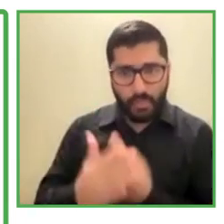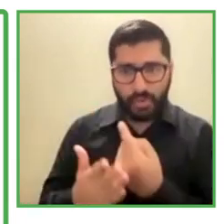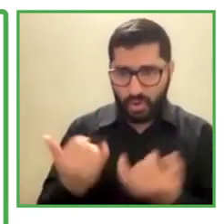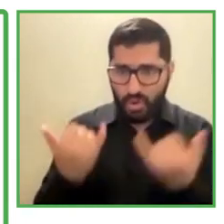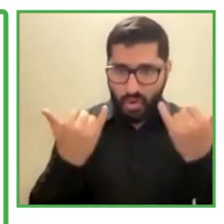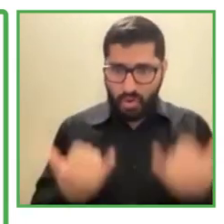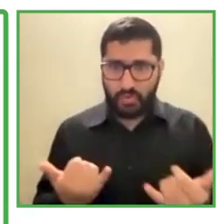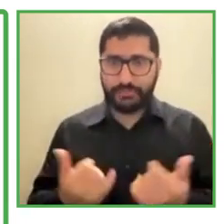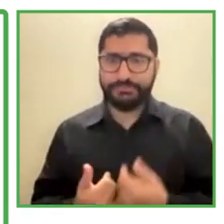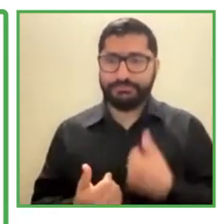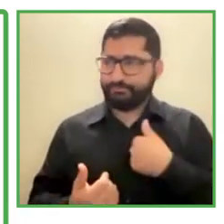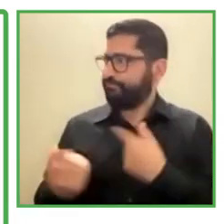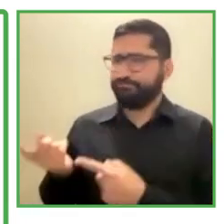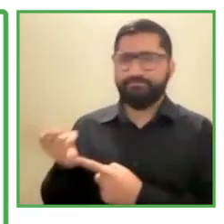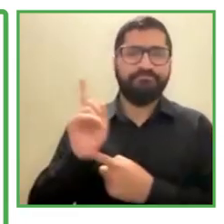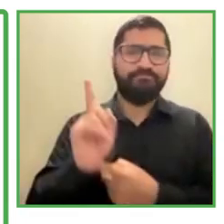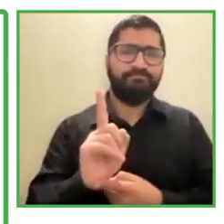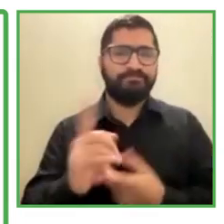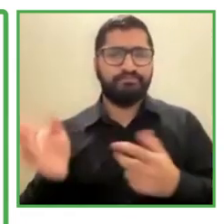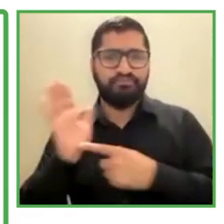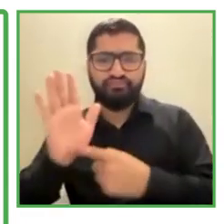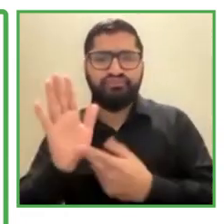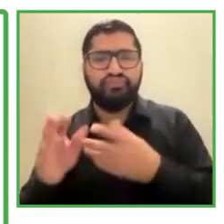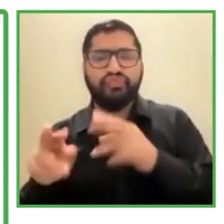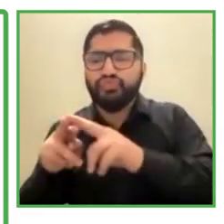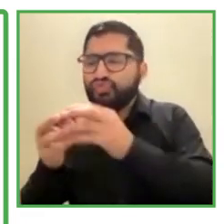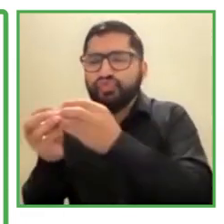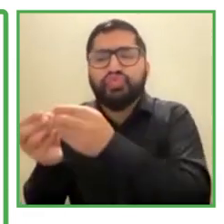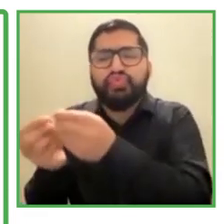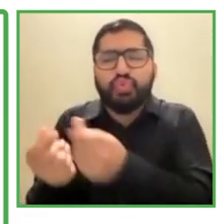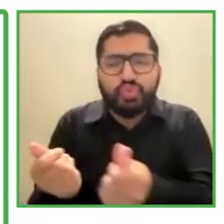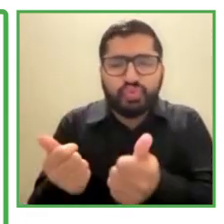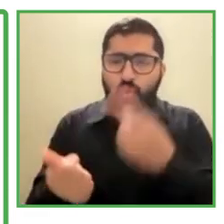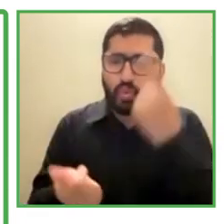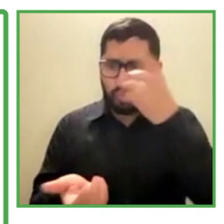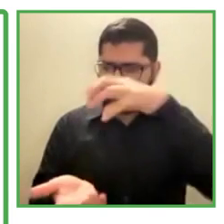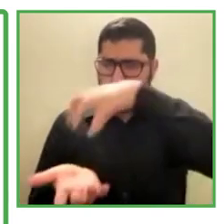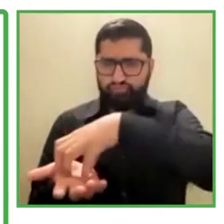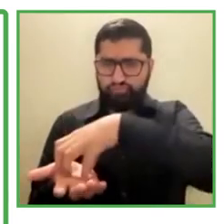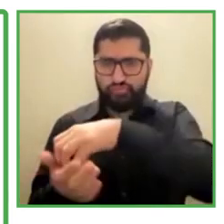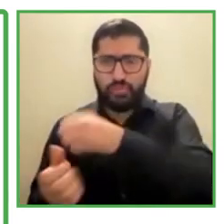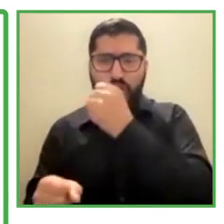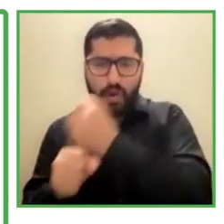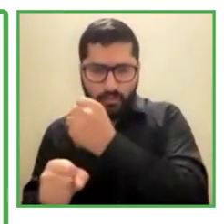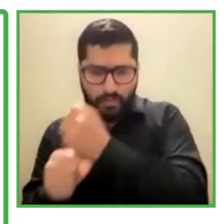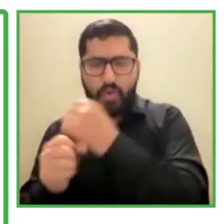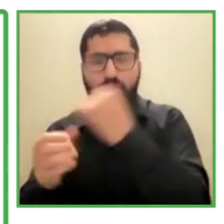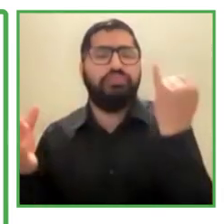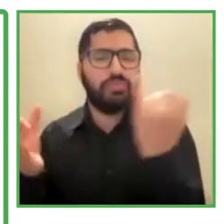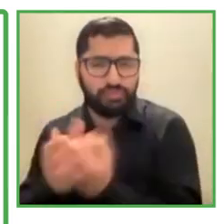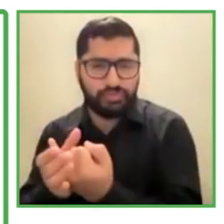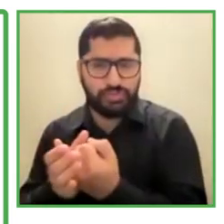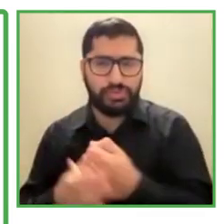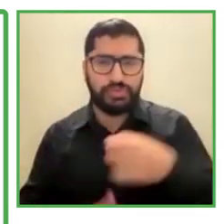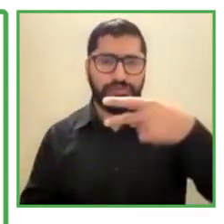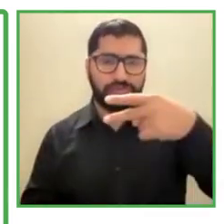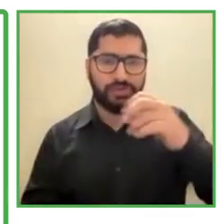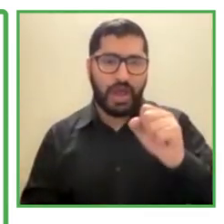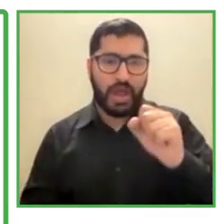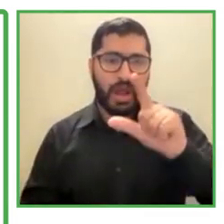Helm in Egypt, where we work in four other countries and looking to expand globally.